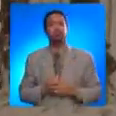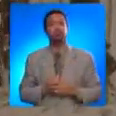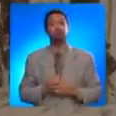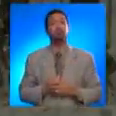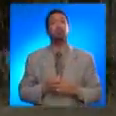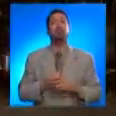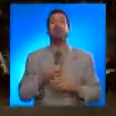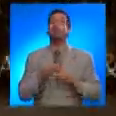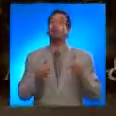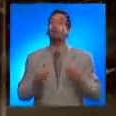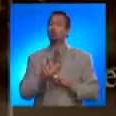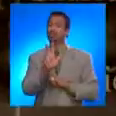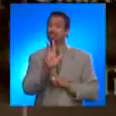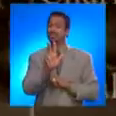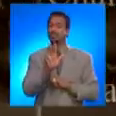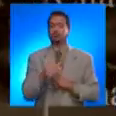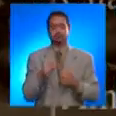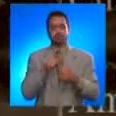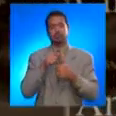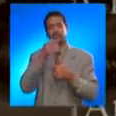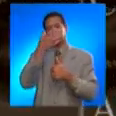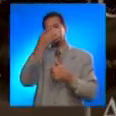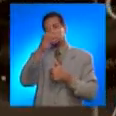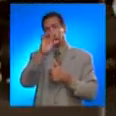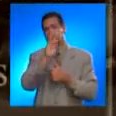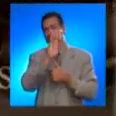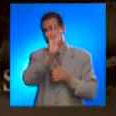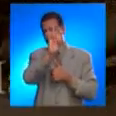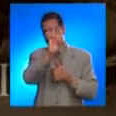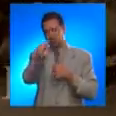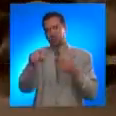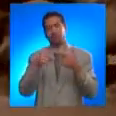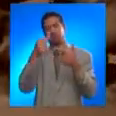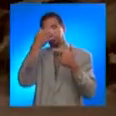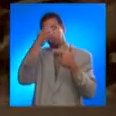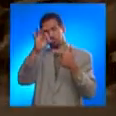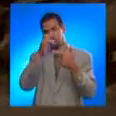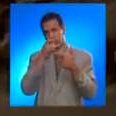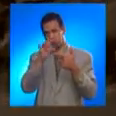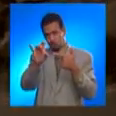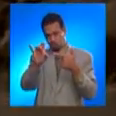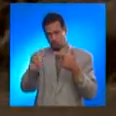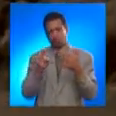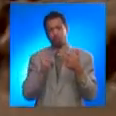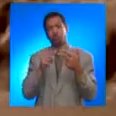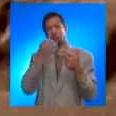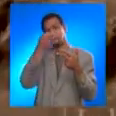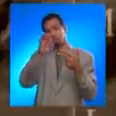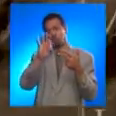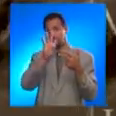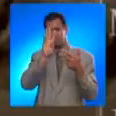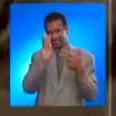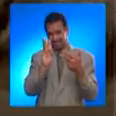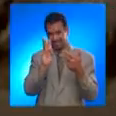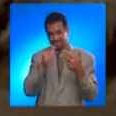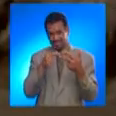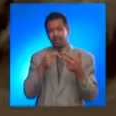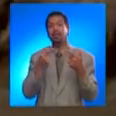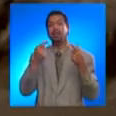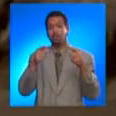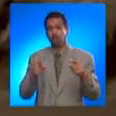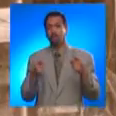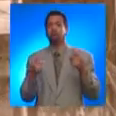property damage. Among these, the events of 1867, 1918, and 1946